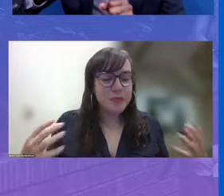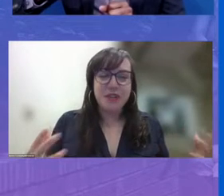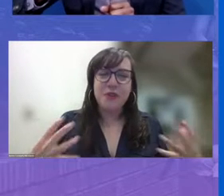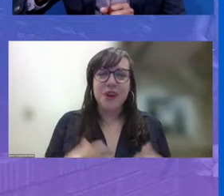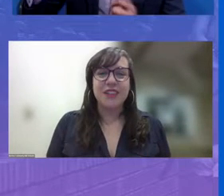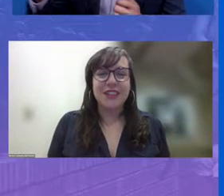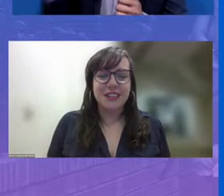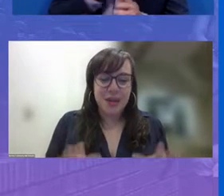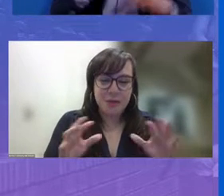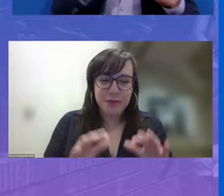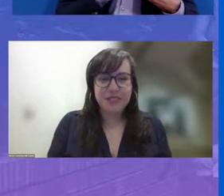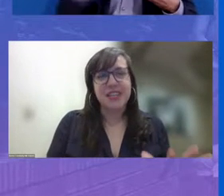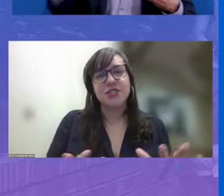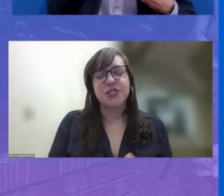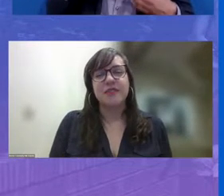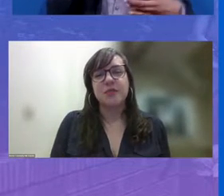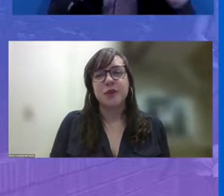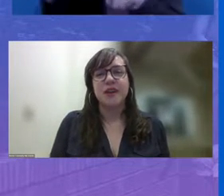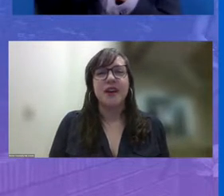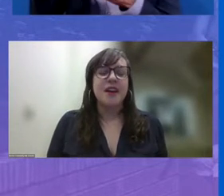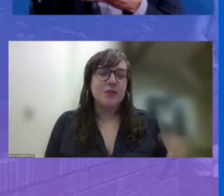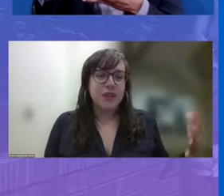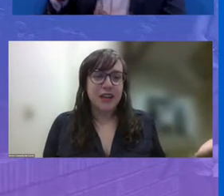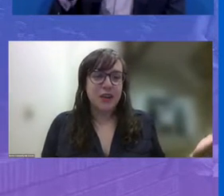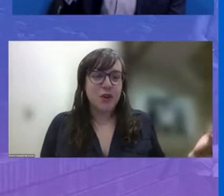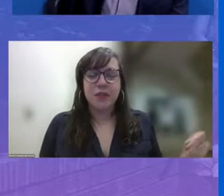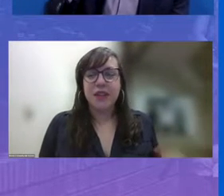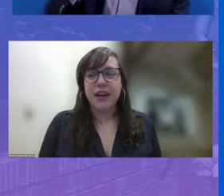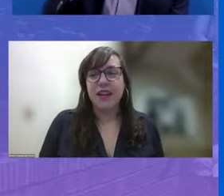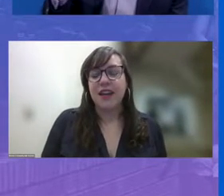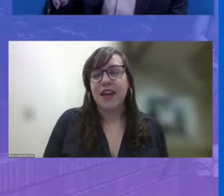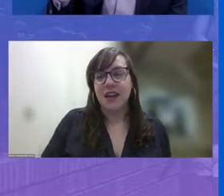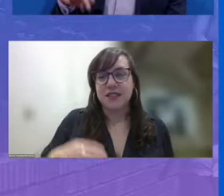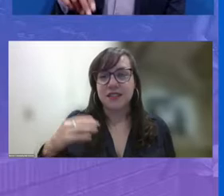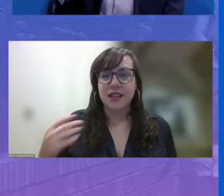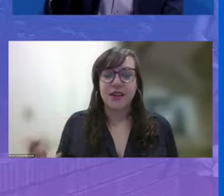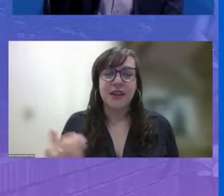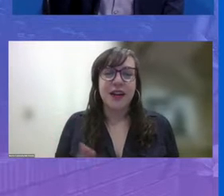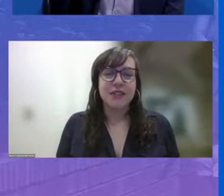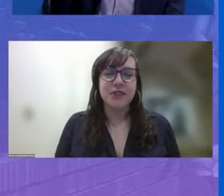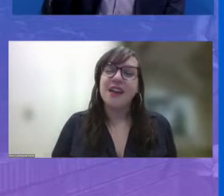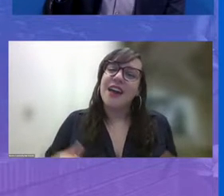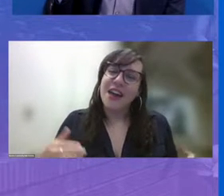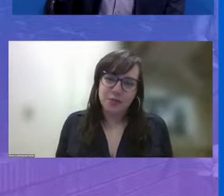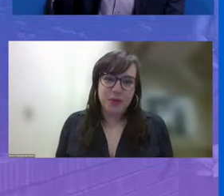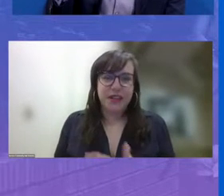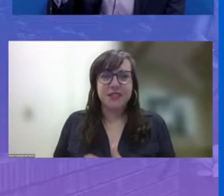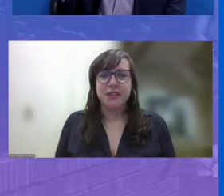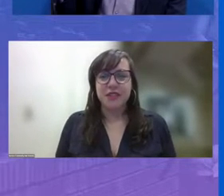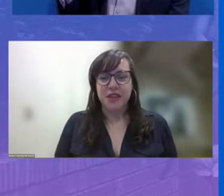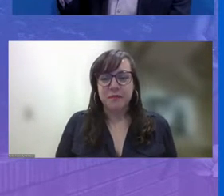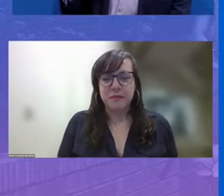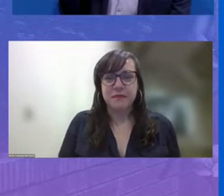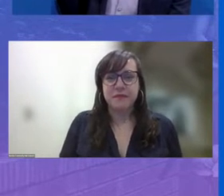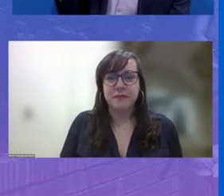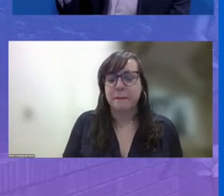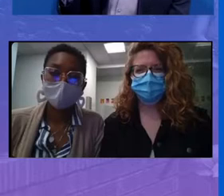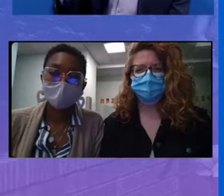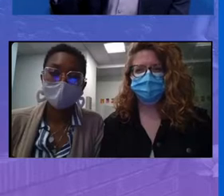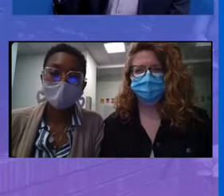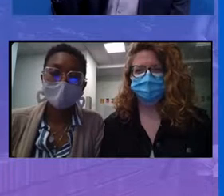women who are leading the implementation of this work, Renee Omolade and Claire Kaiser, and I'll pass it on to them.